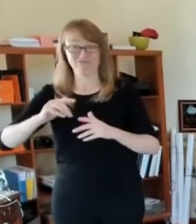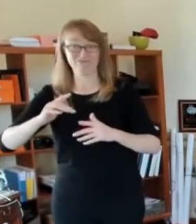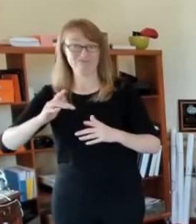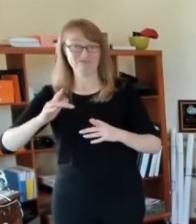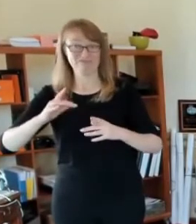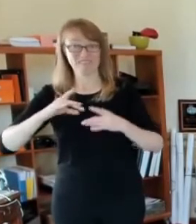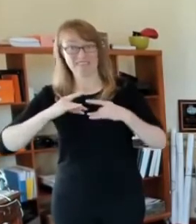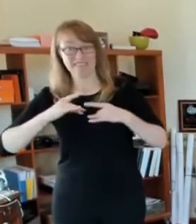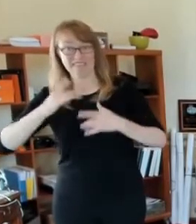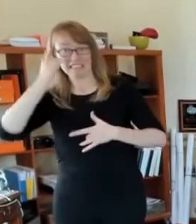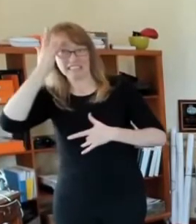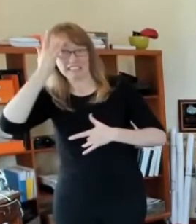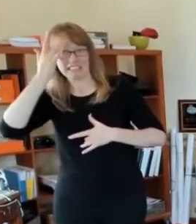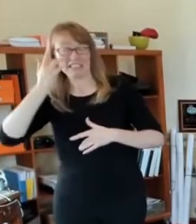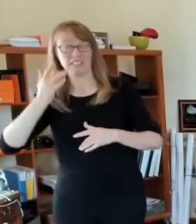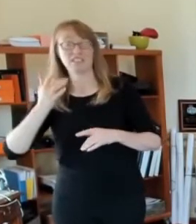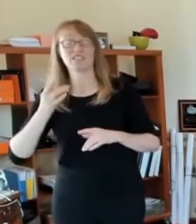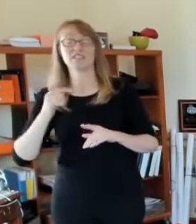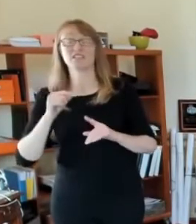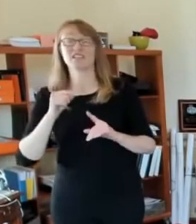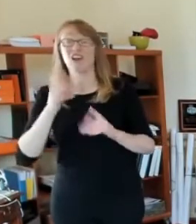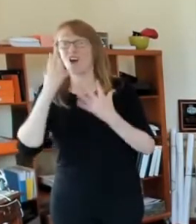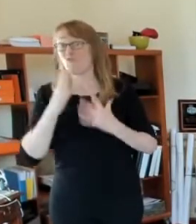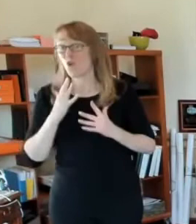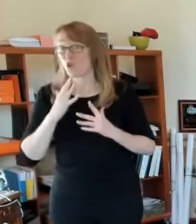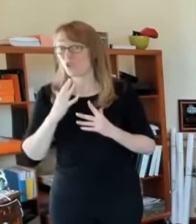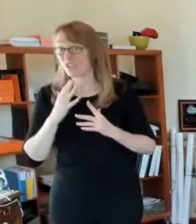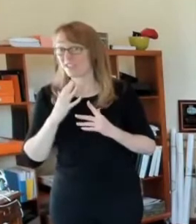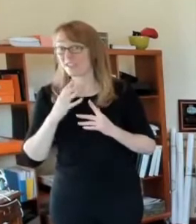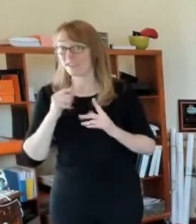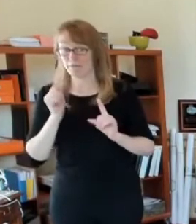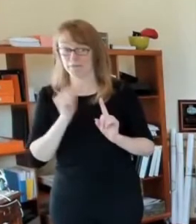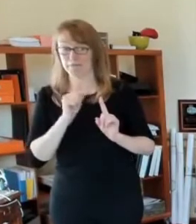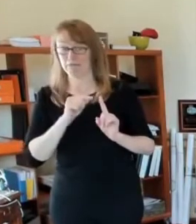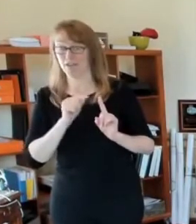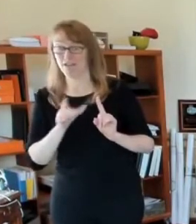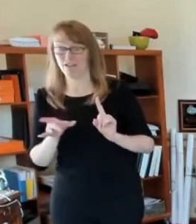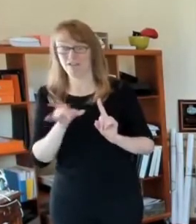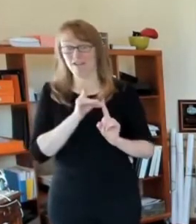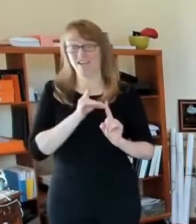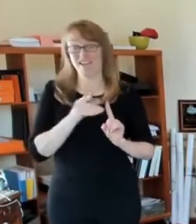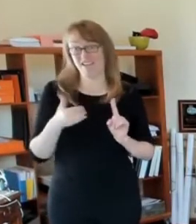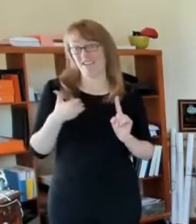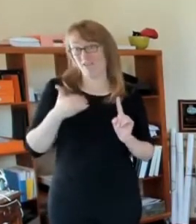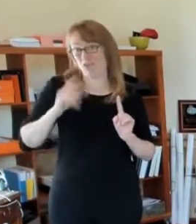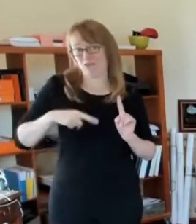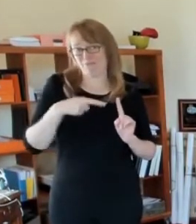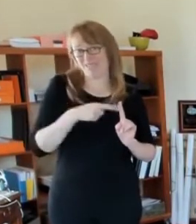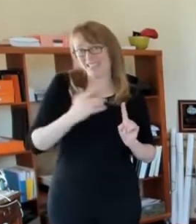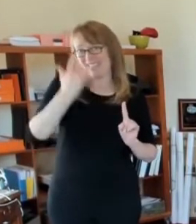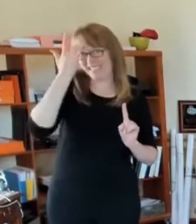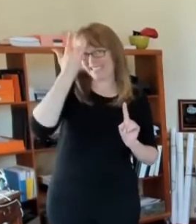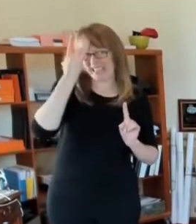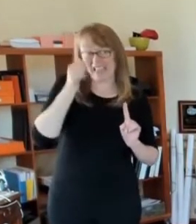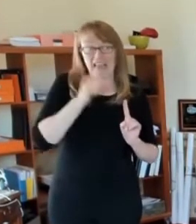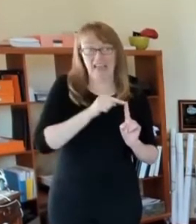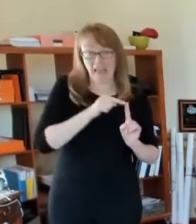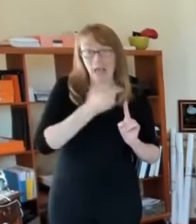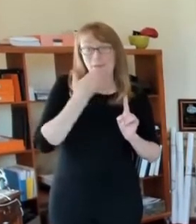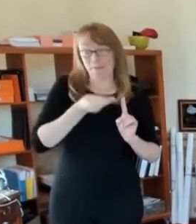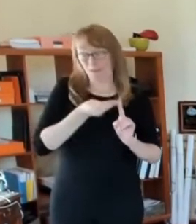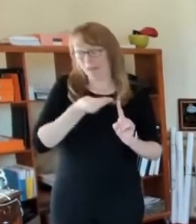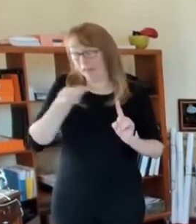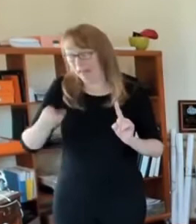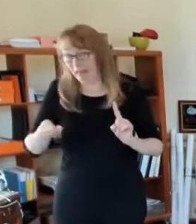you know, they also are then contagious to their parents or their grandparents or the people in their circle who